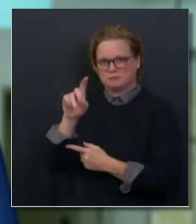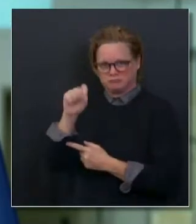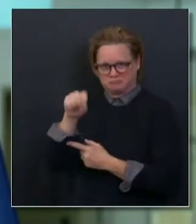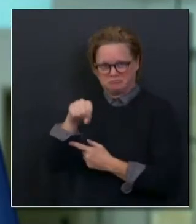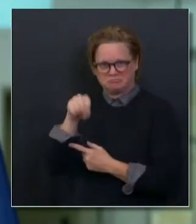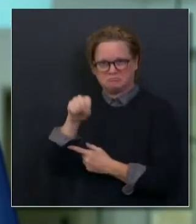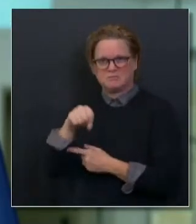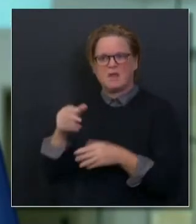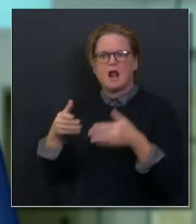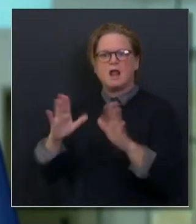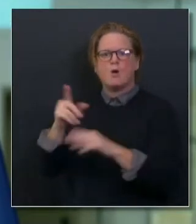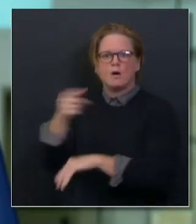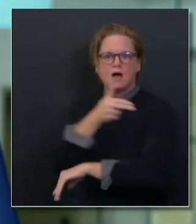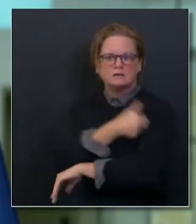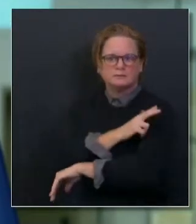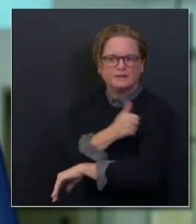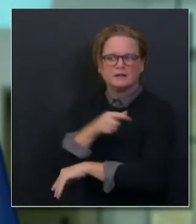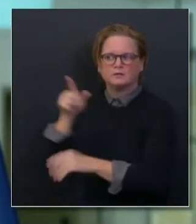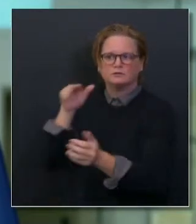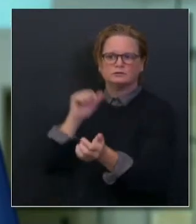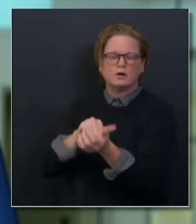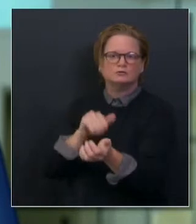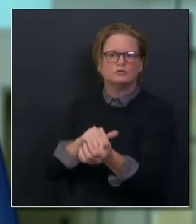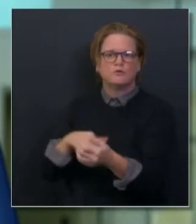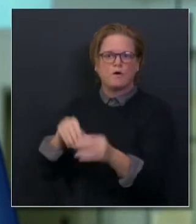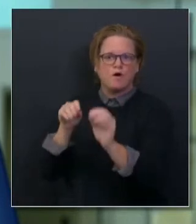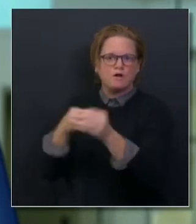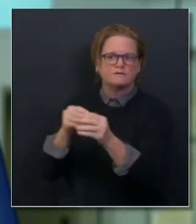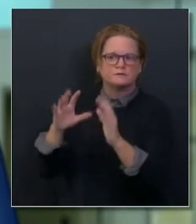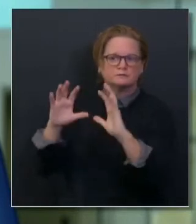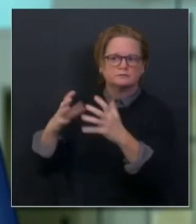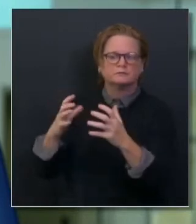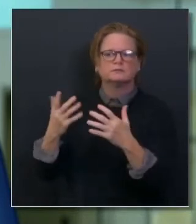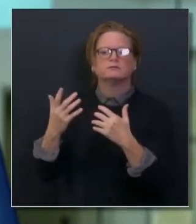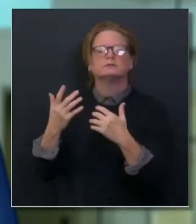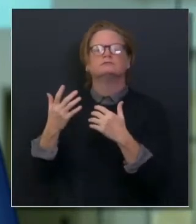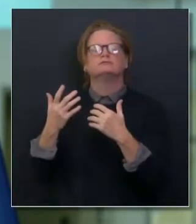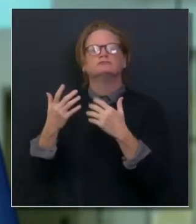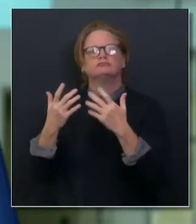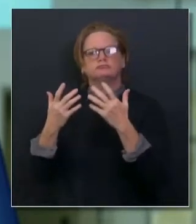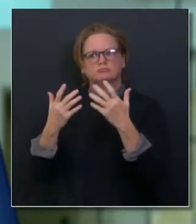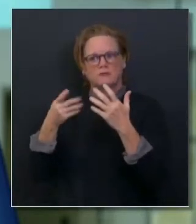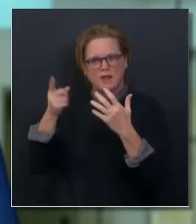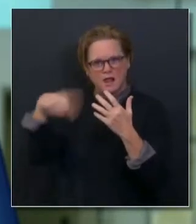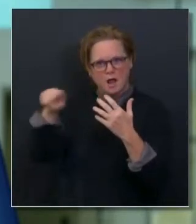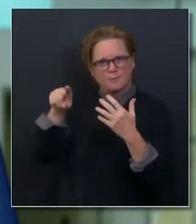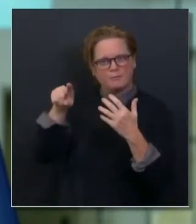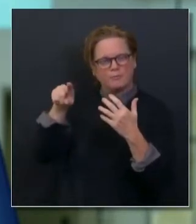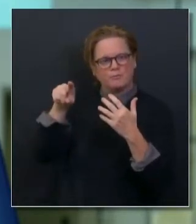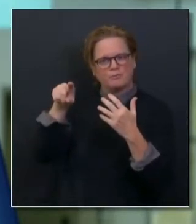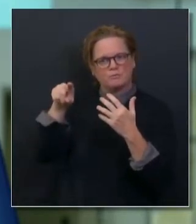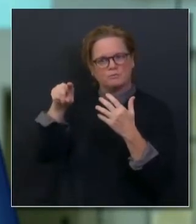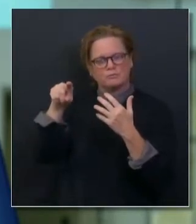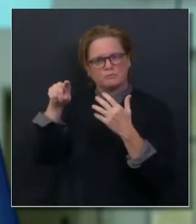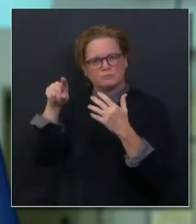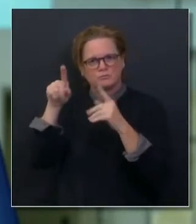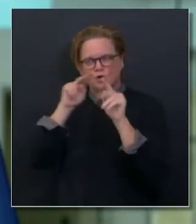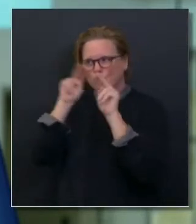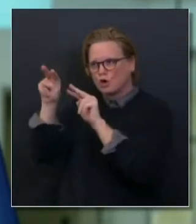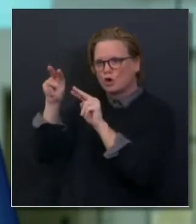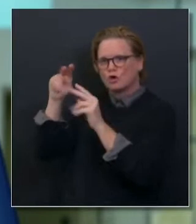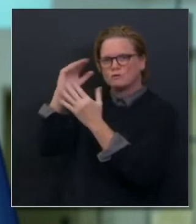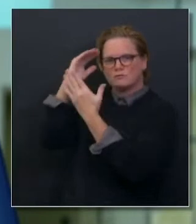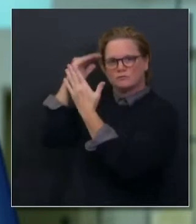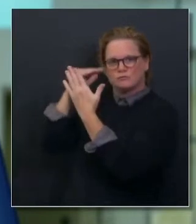hospitals, and the like, discretion within that frame and within those